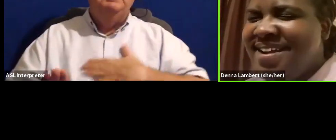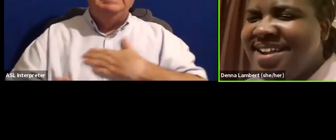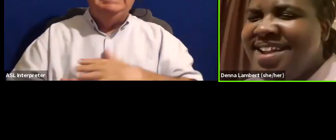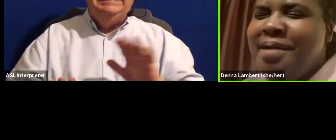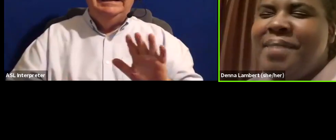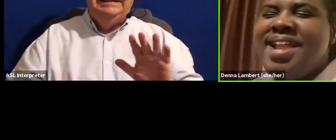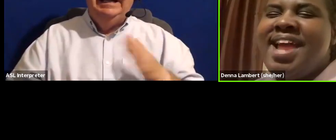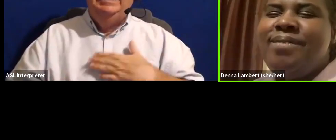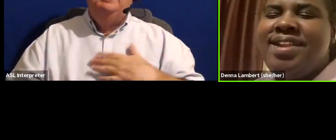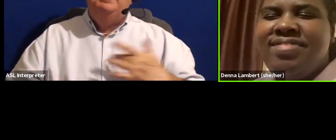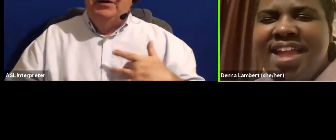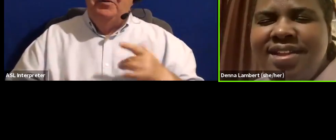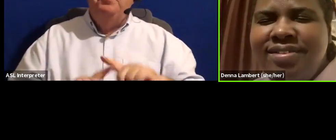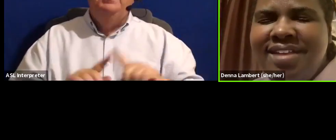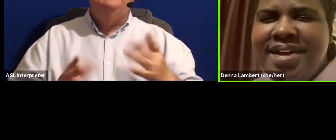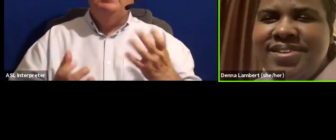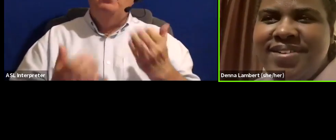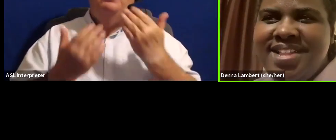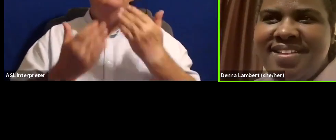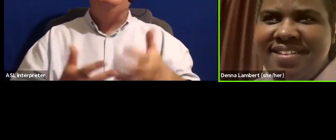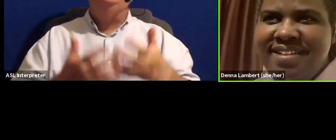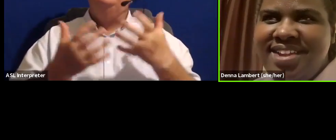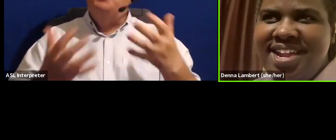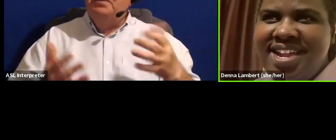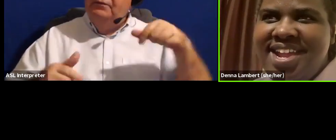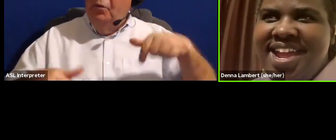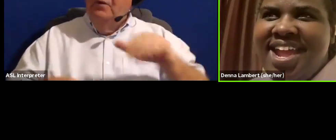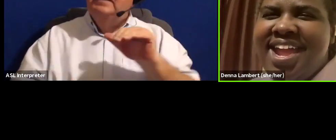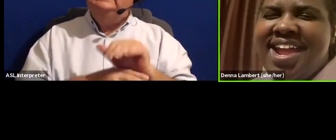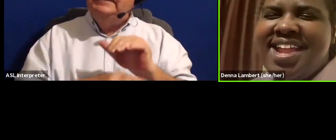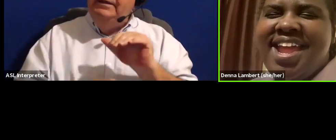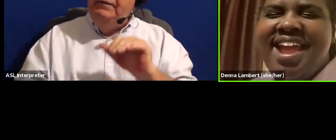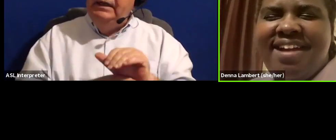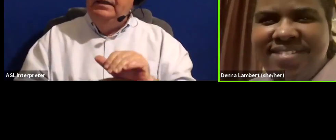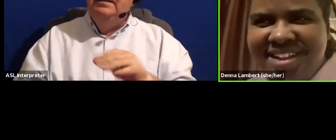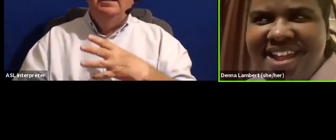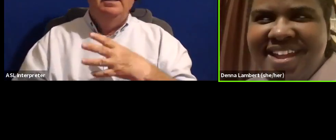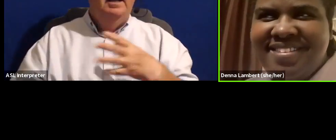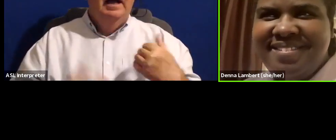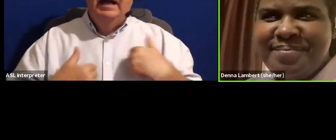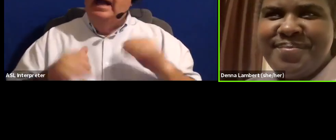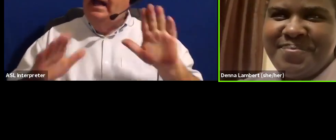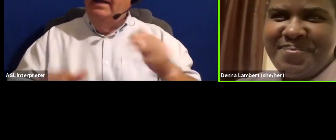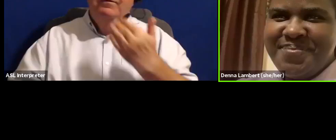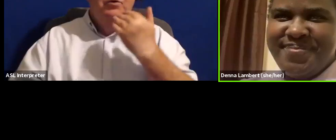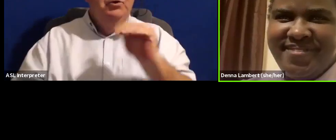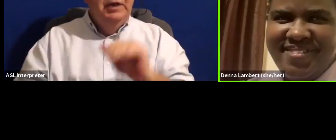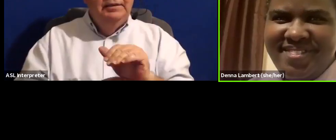my heart. But I want to thank you so much for this evening, and have a good night.